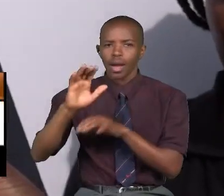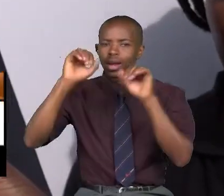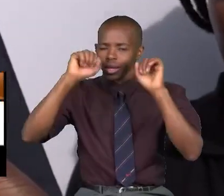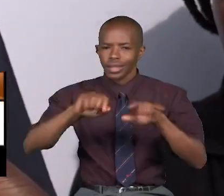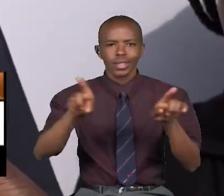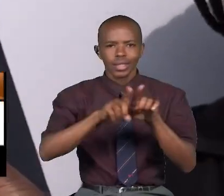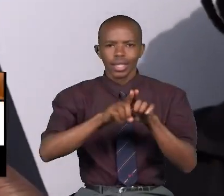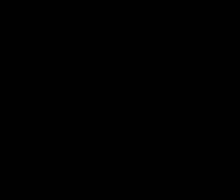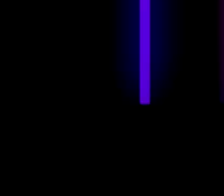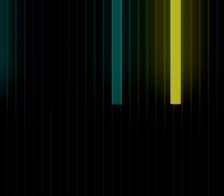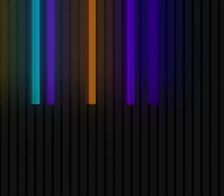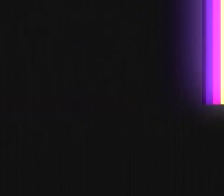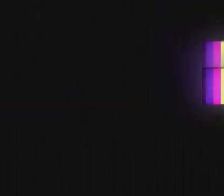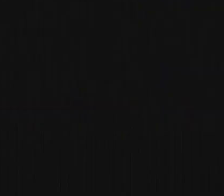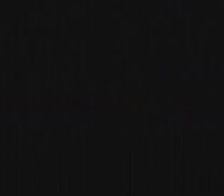can be able to feel part